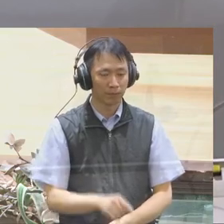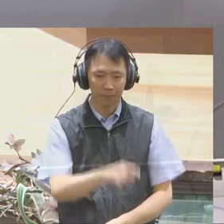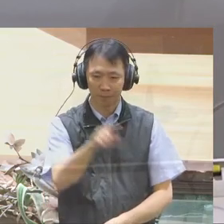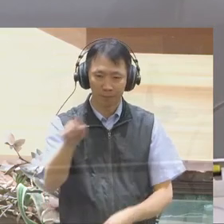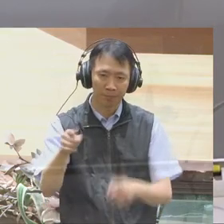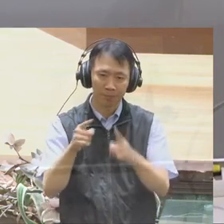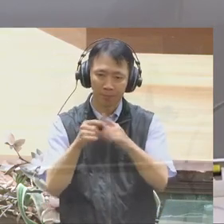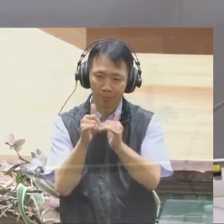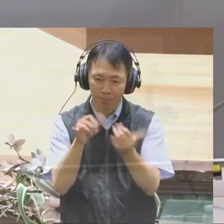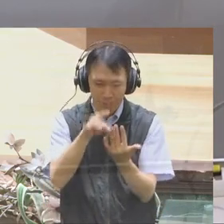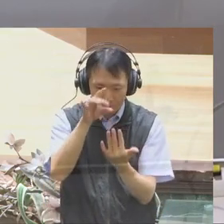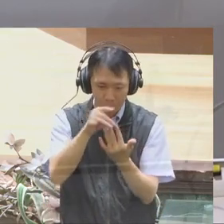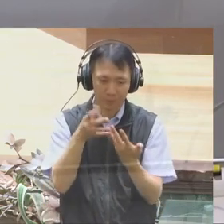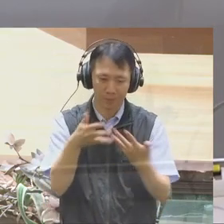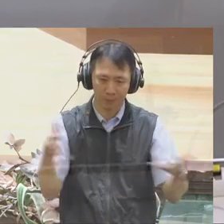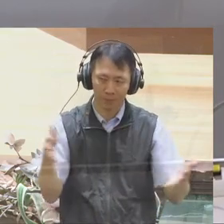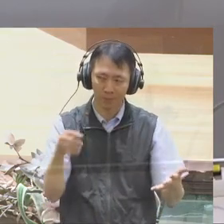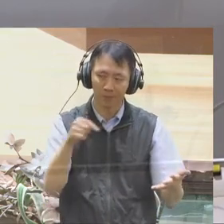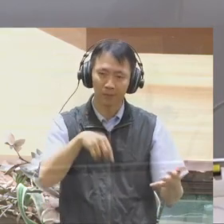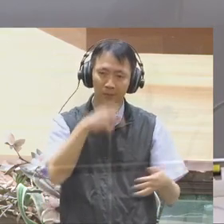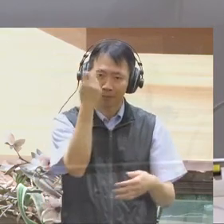sorry, transparent way.